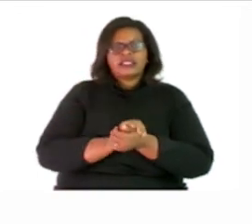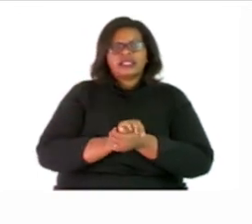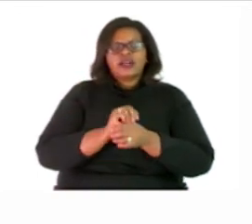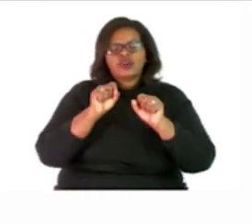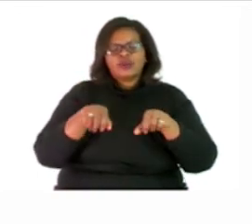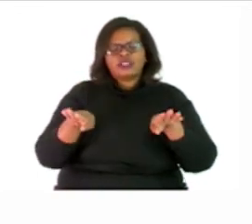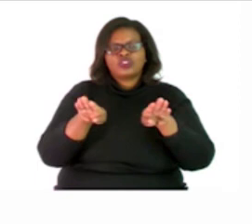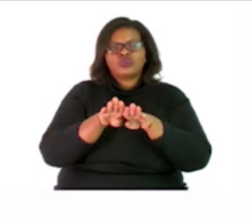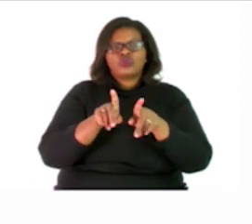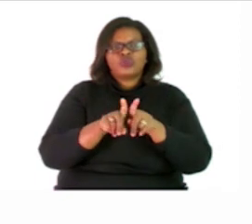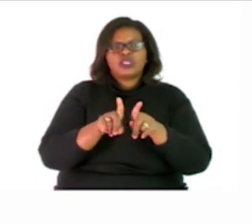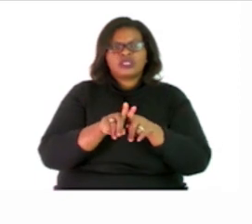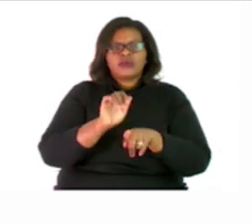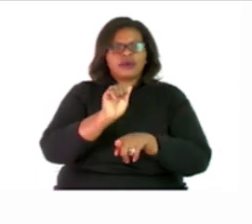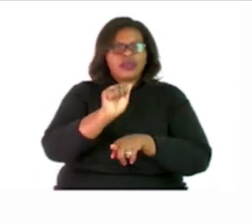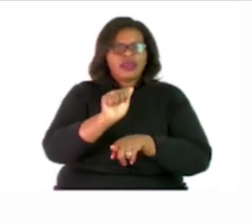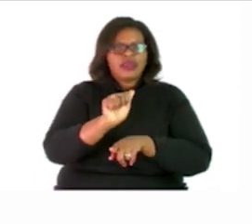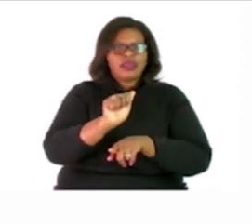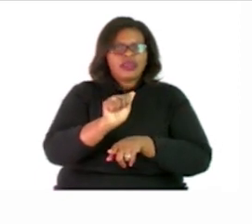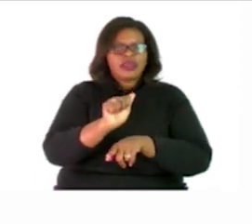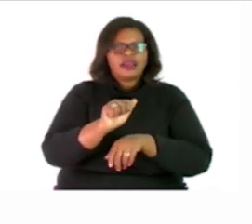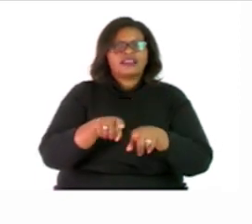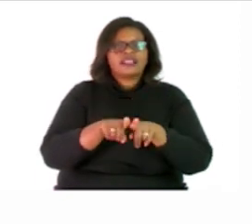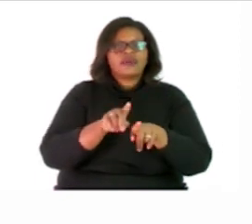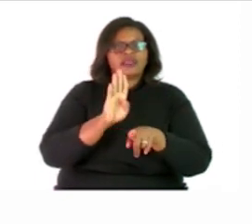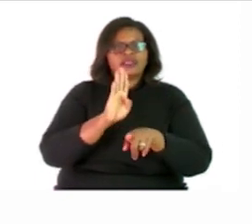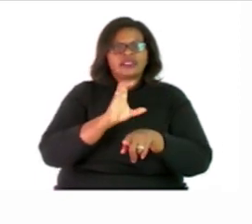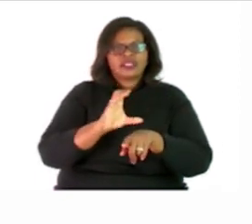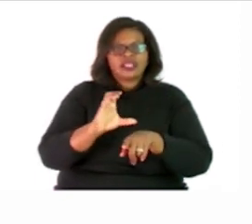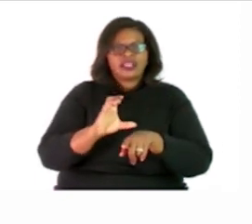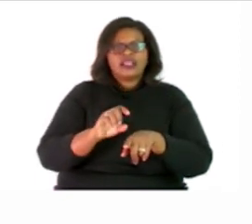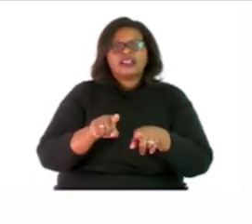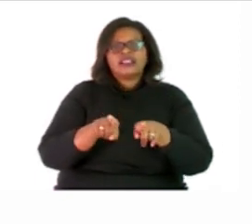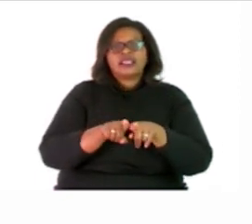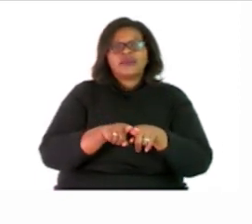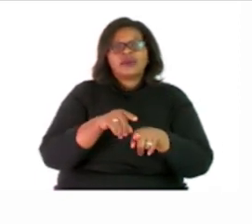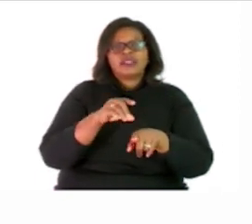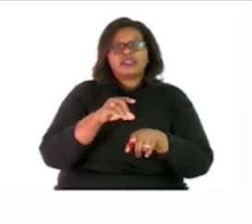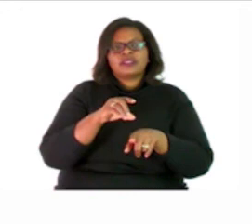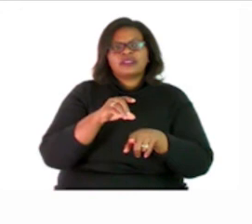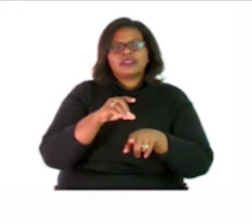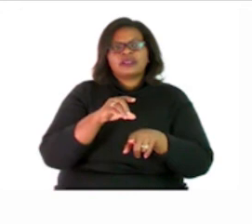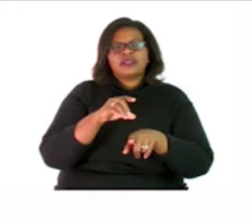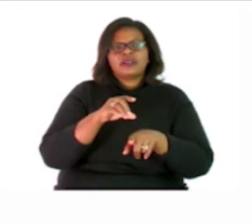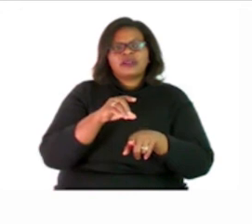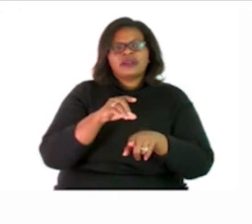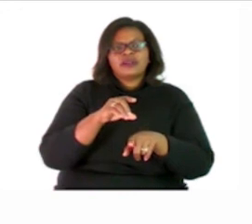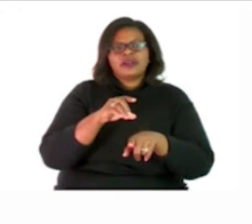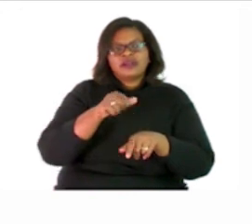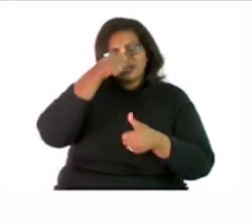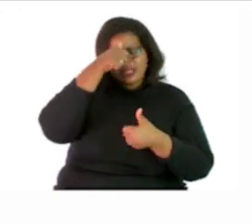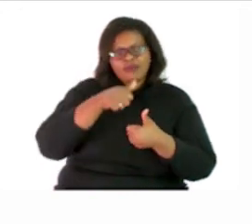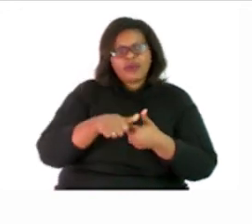same at A to the same at B to the same at C but remember you are answering in the